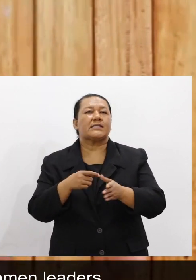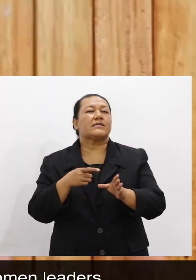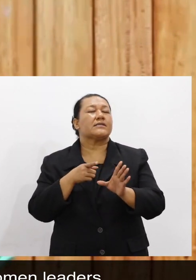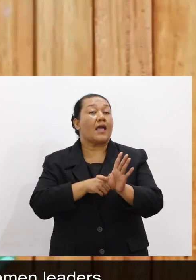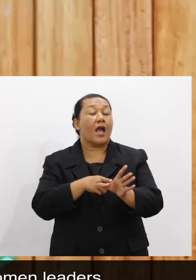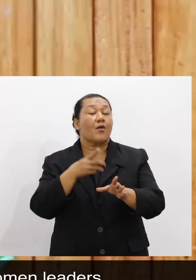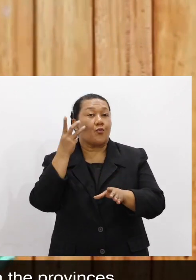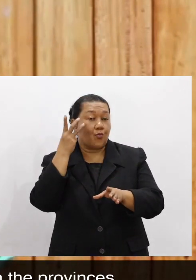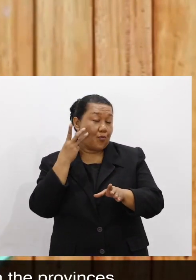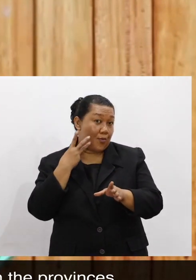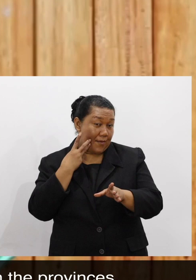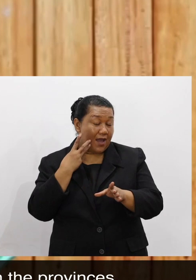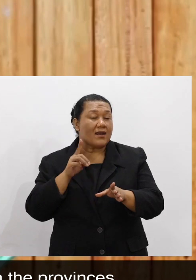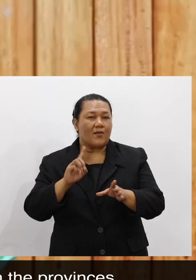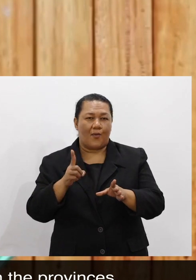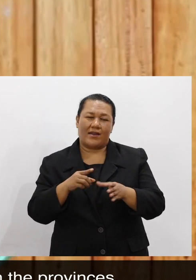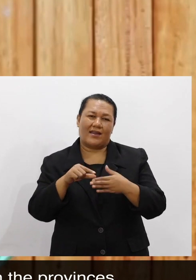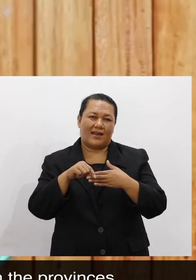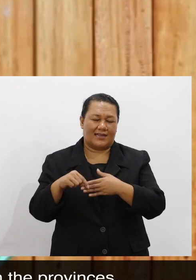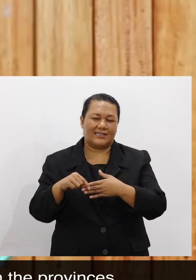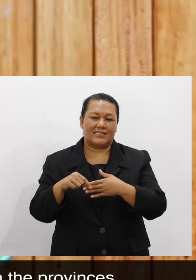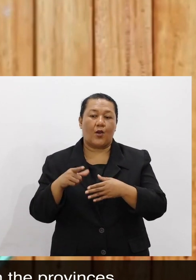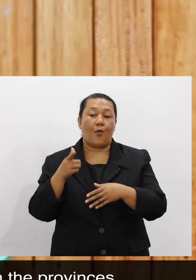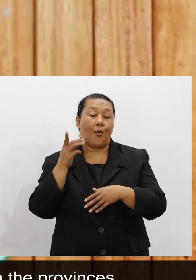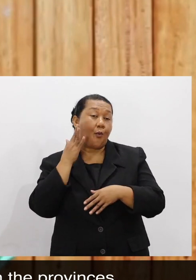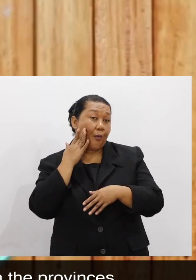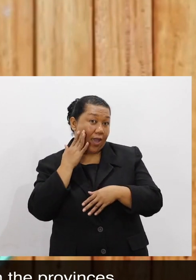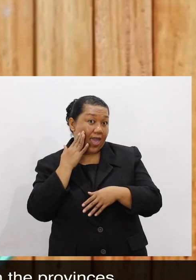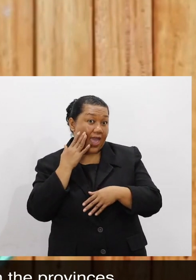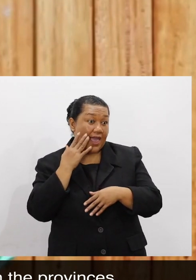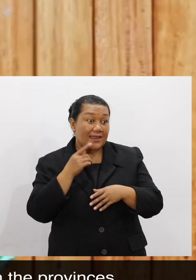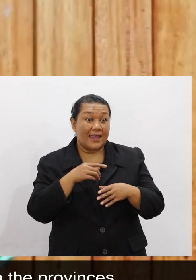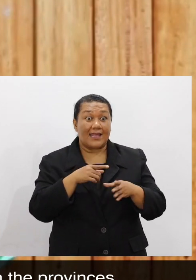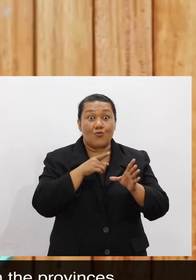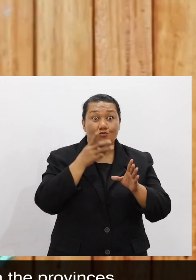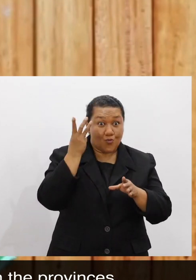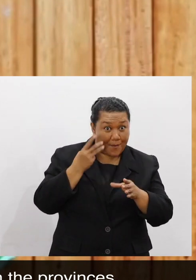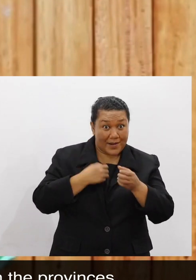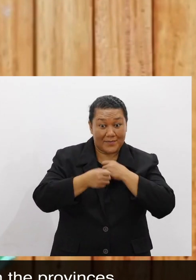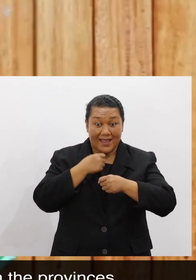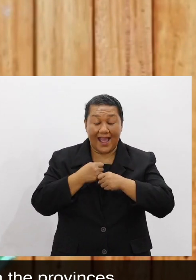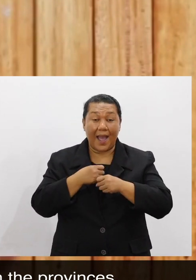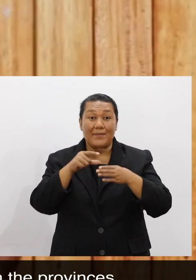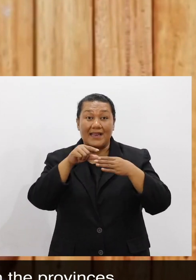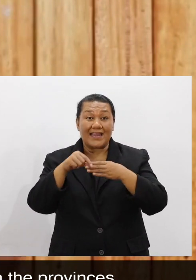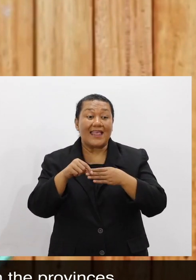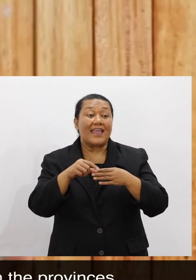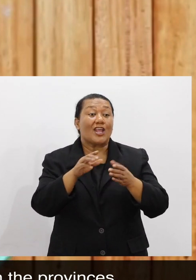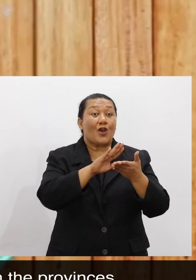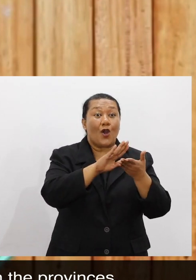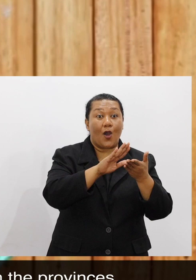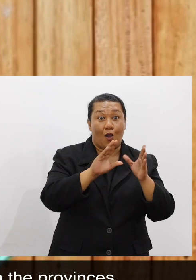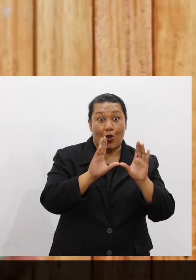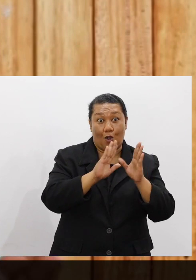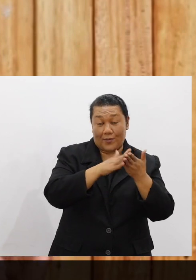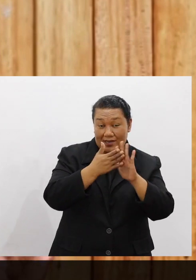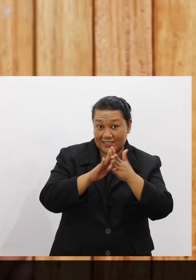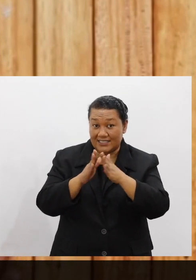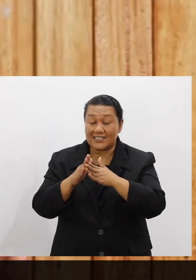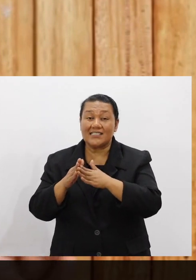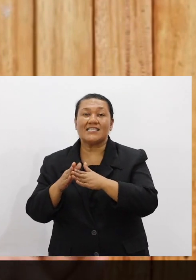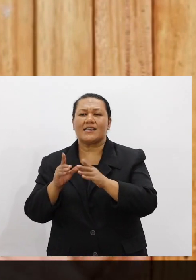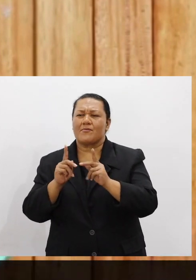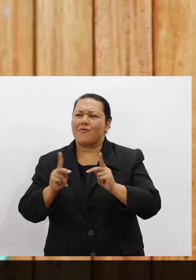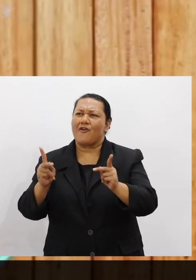the young women leaders. Because when I see that when women become leaders in the community or in the province or